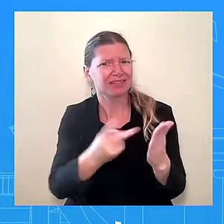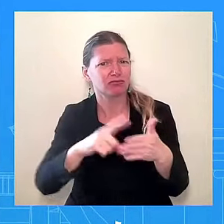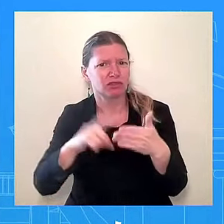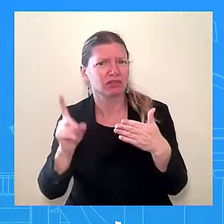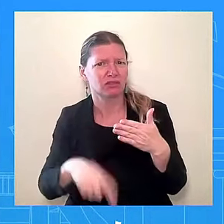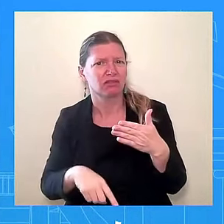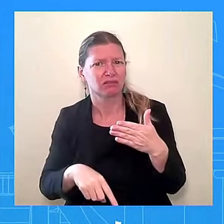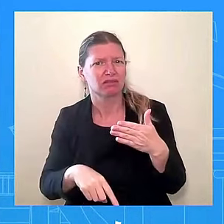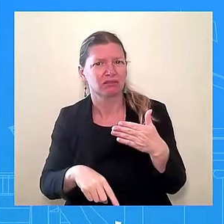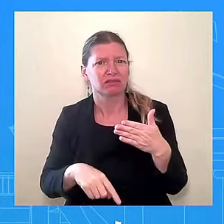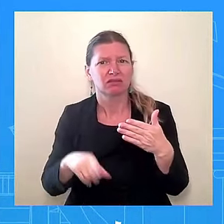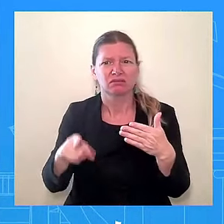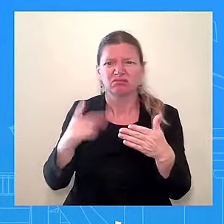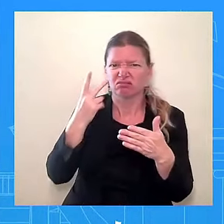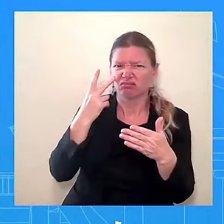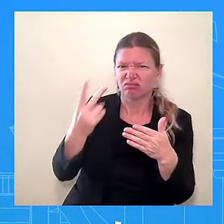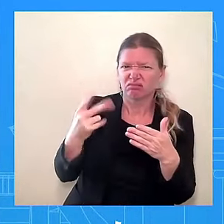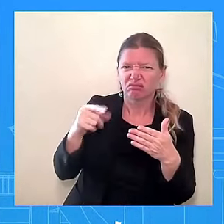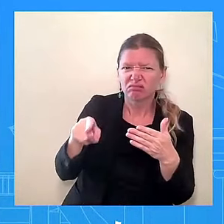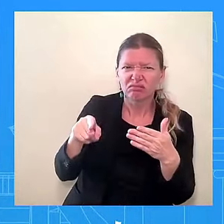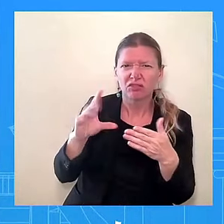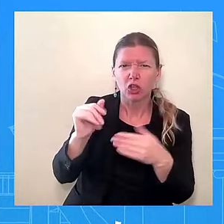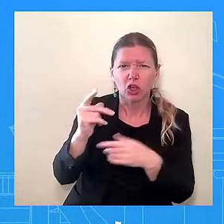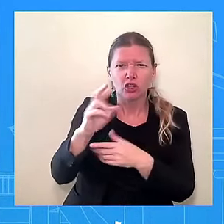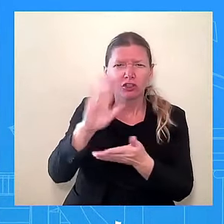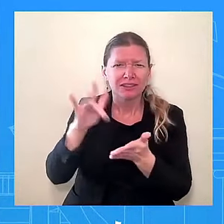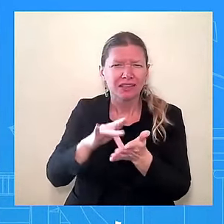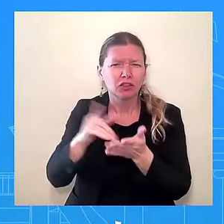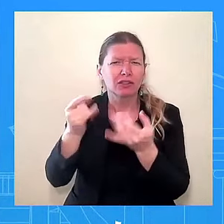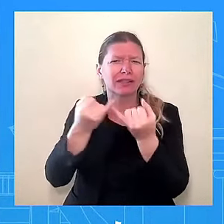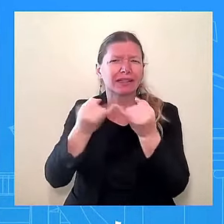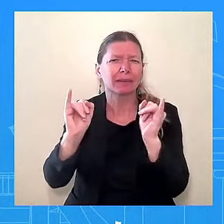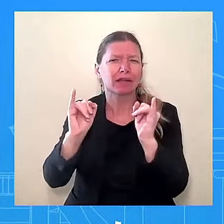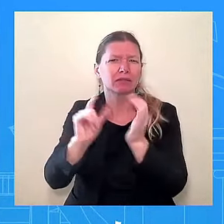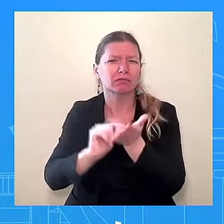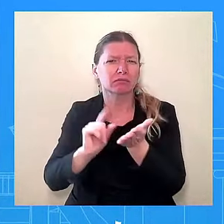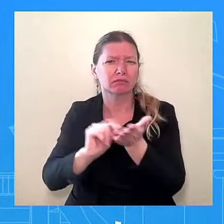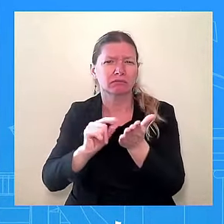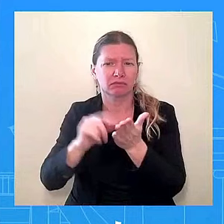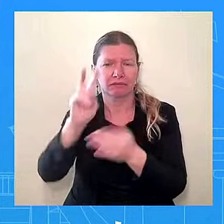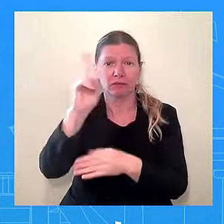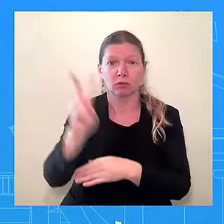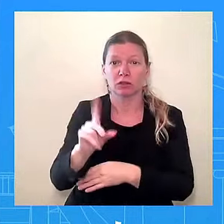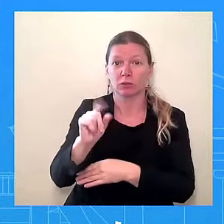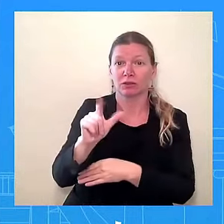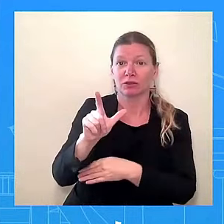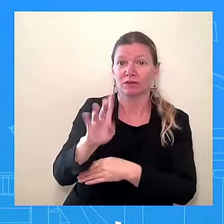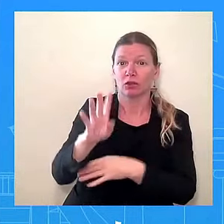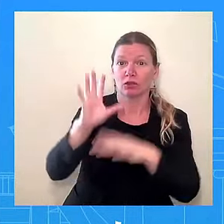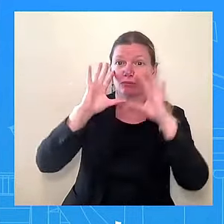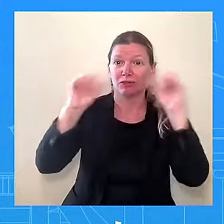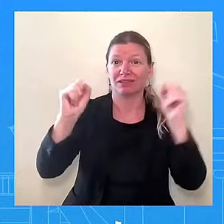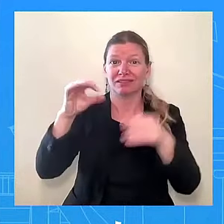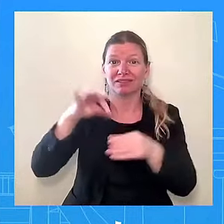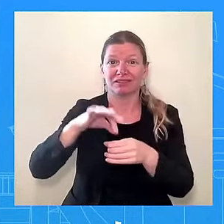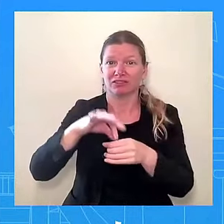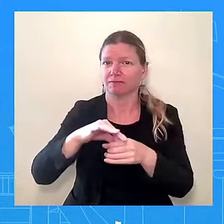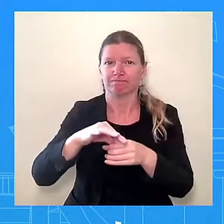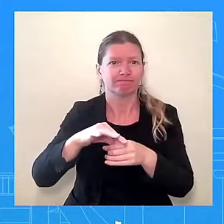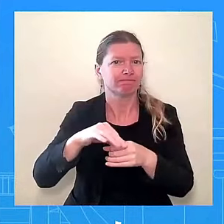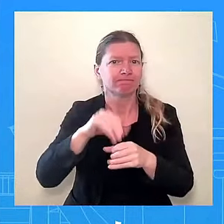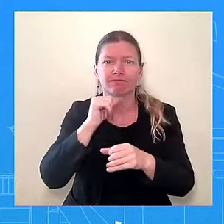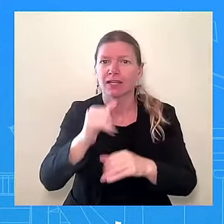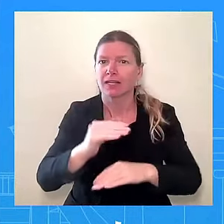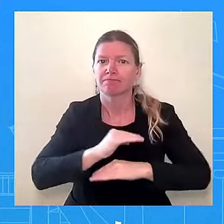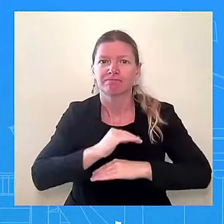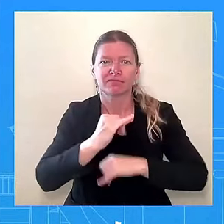Venezuela's 2024 presidential election did not meet international standards of electoral integrity and cannot be considered democratic. They concluded